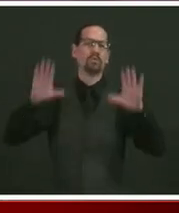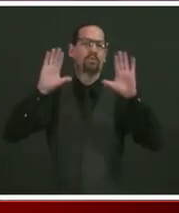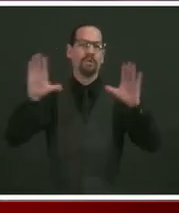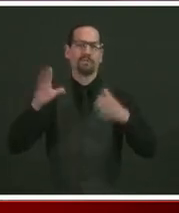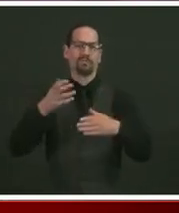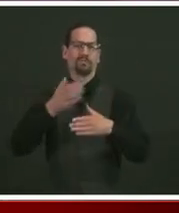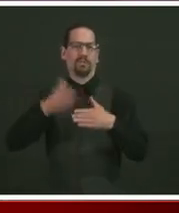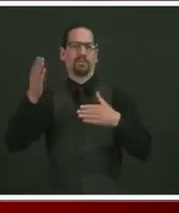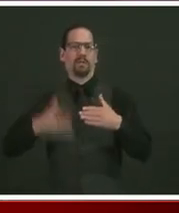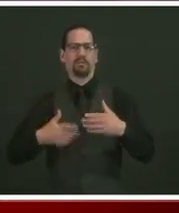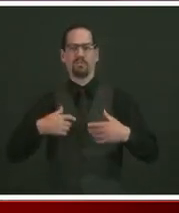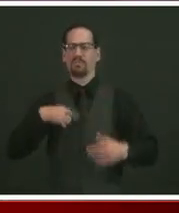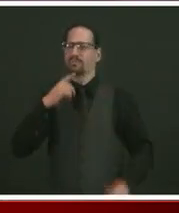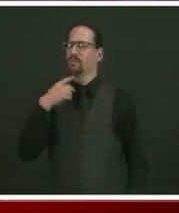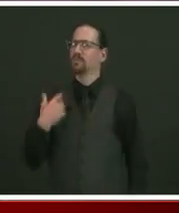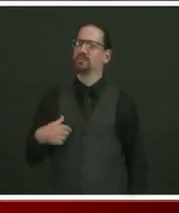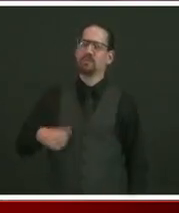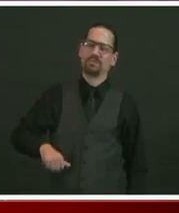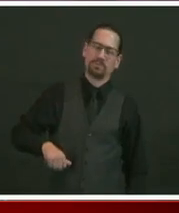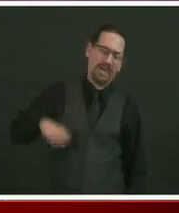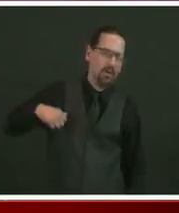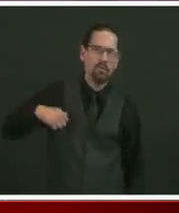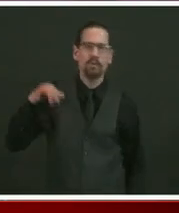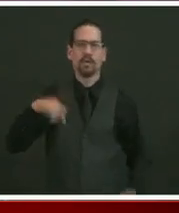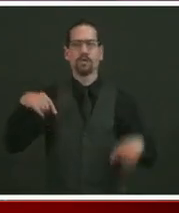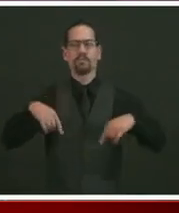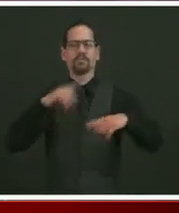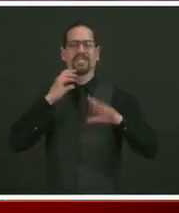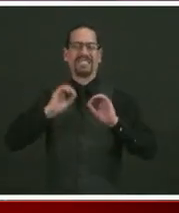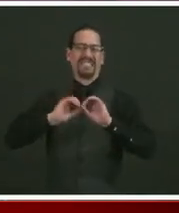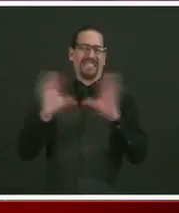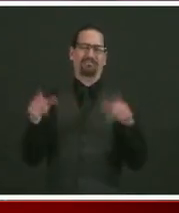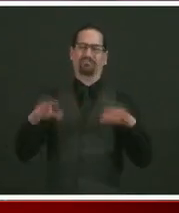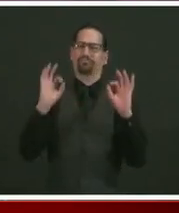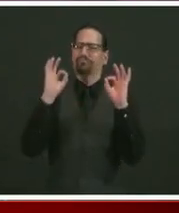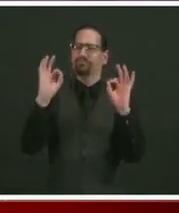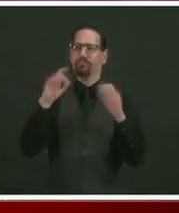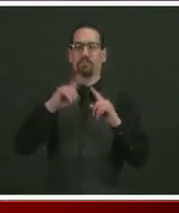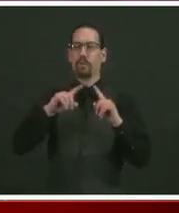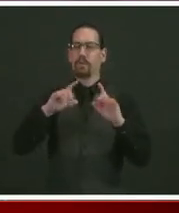proud of that. Clearly, though, there is a lot more work to do.